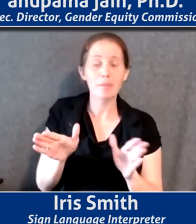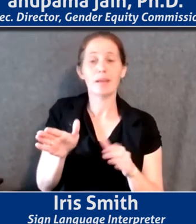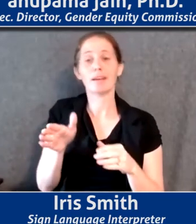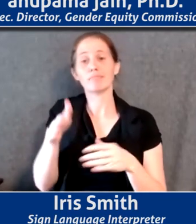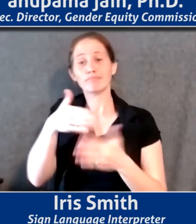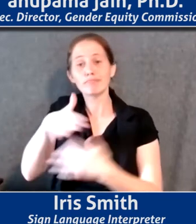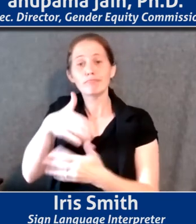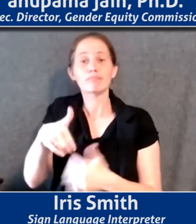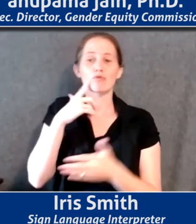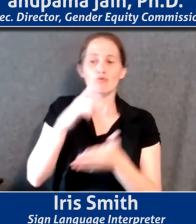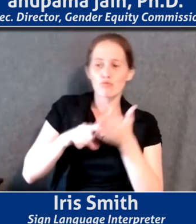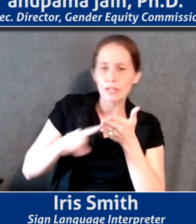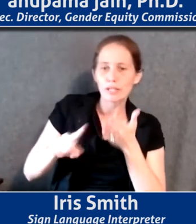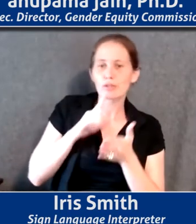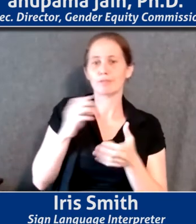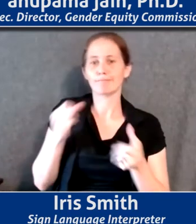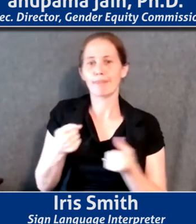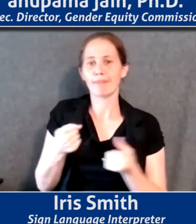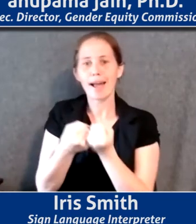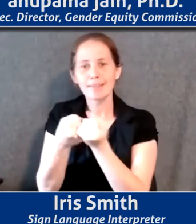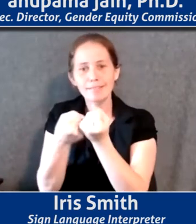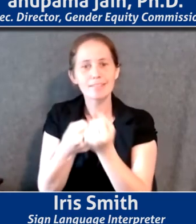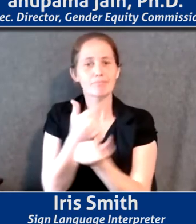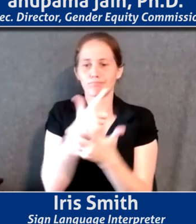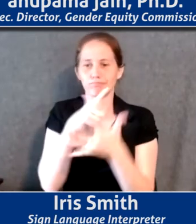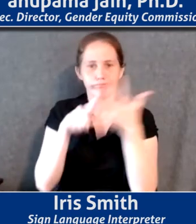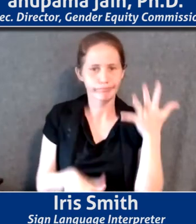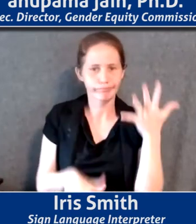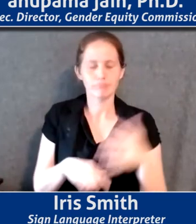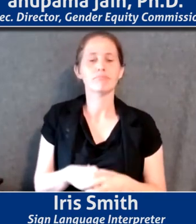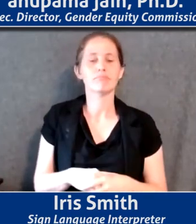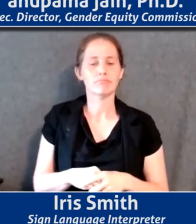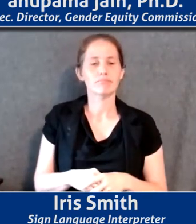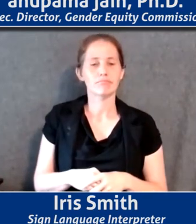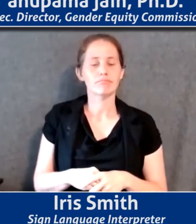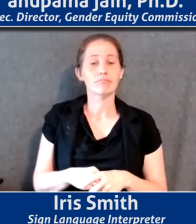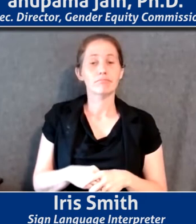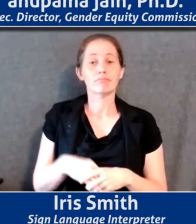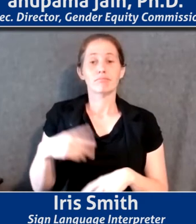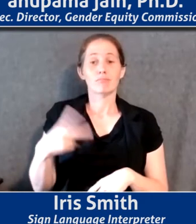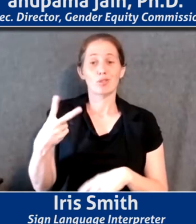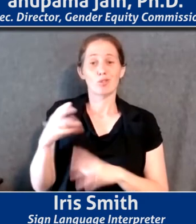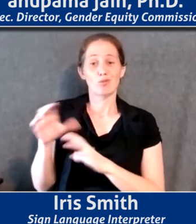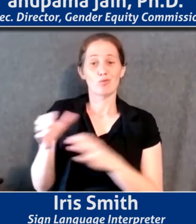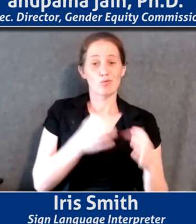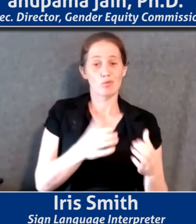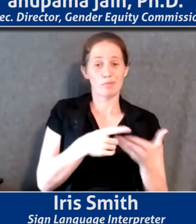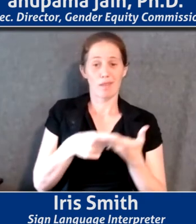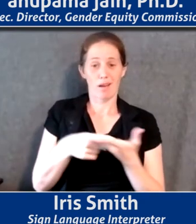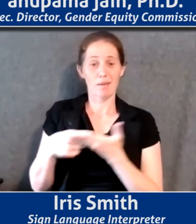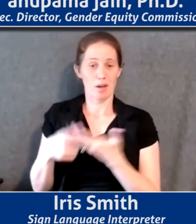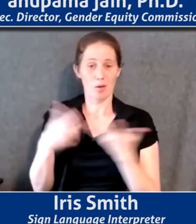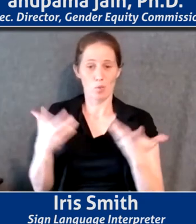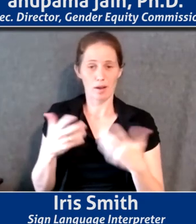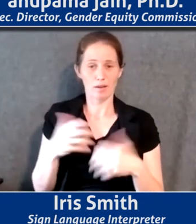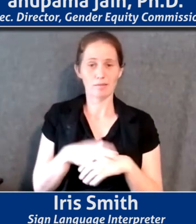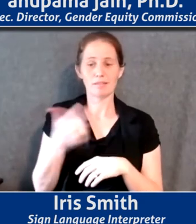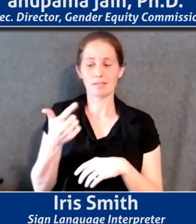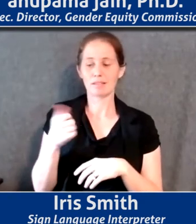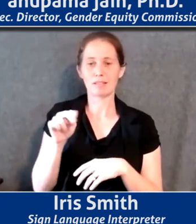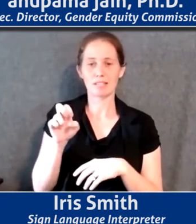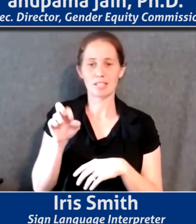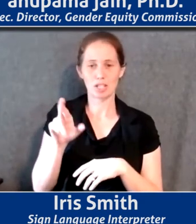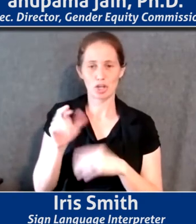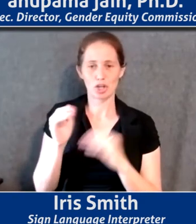organization, and a whole host of things. The two main groups that we're going to discuss today are the Gender Equity Commission